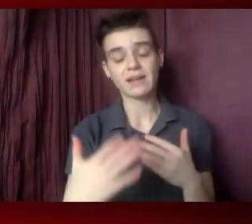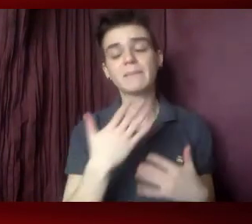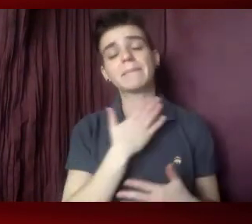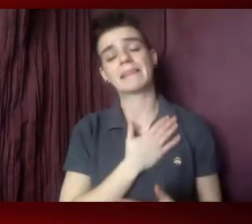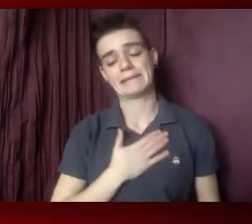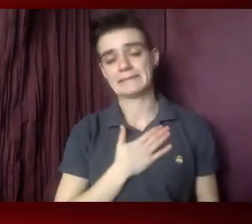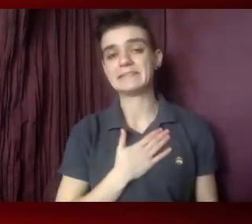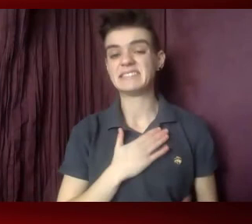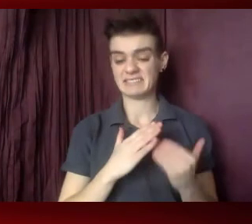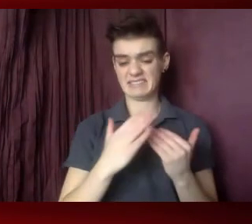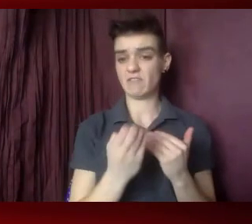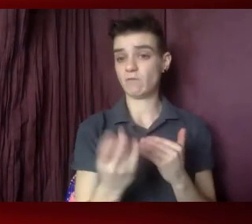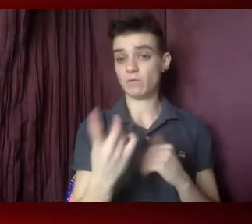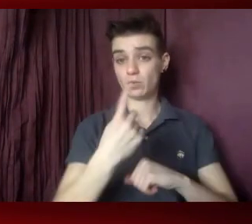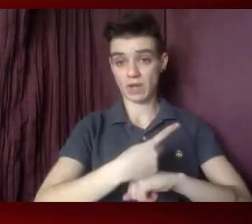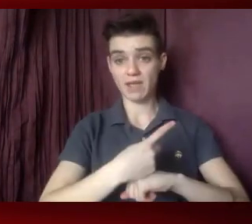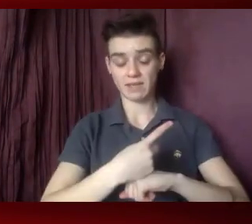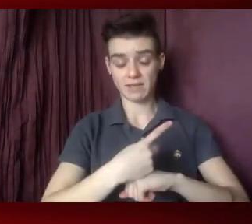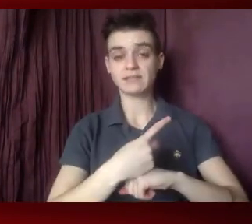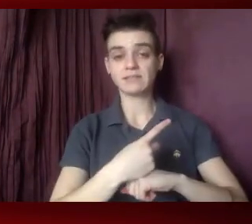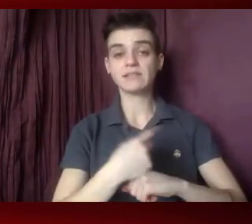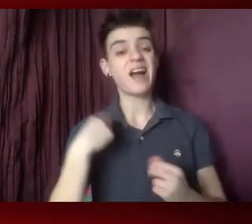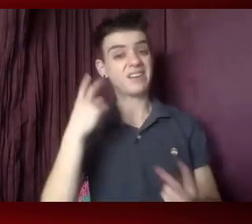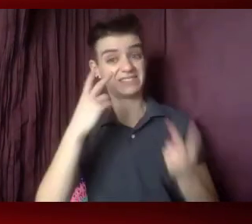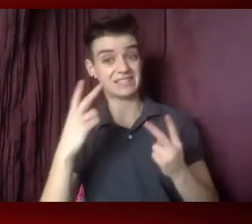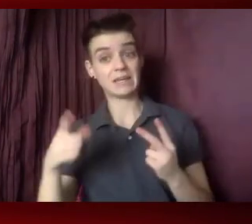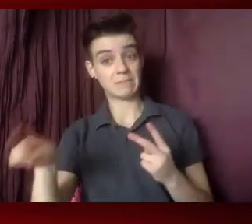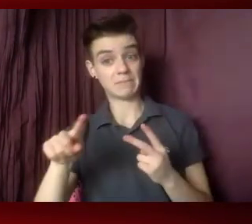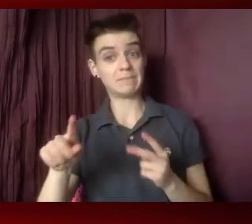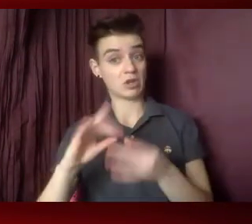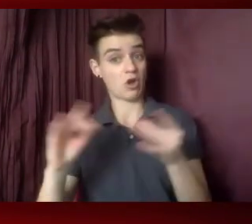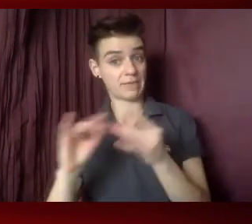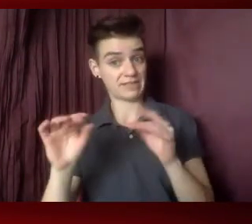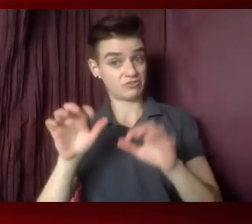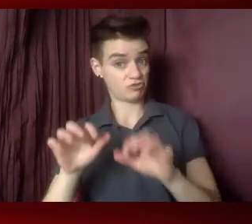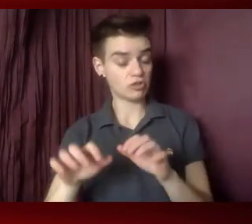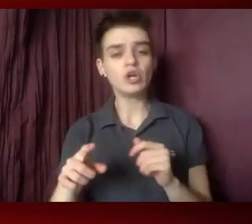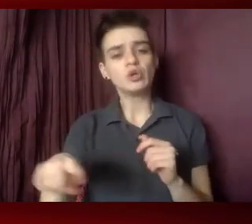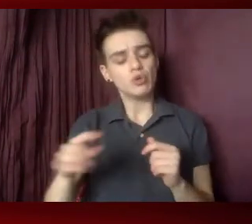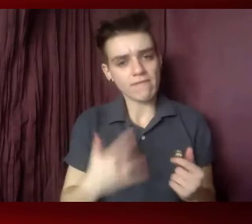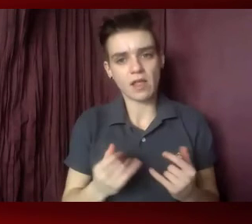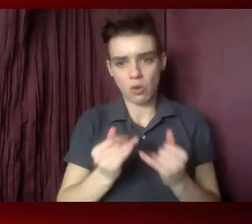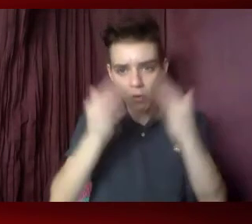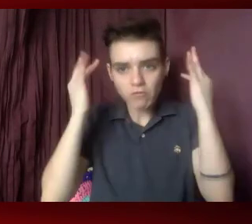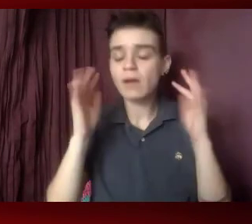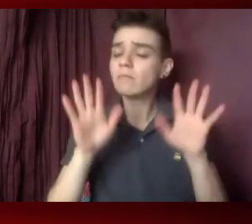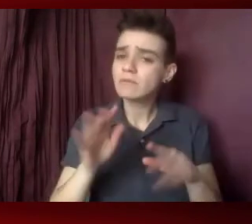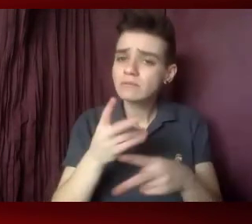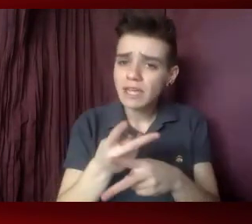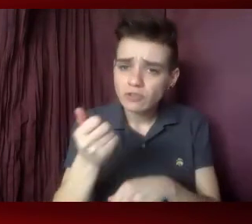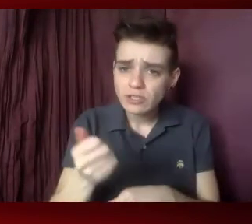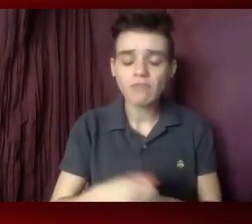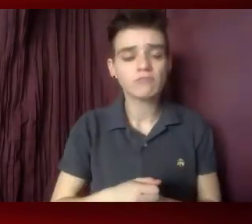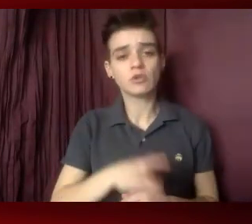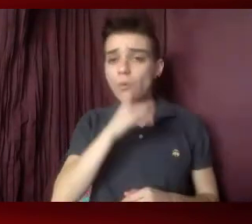this next few days, I've seen in the comments that folks are feeling overwhelmed, take care of yourselves, drink water, breathe,